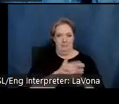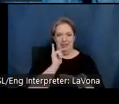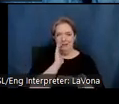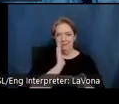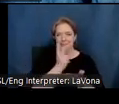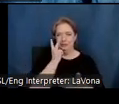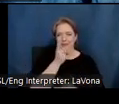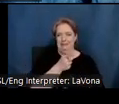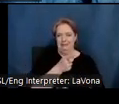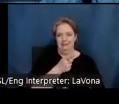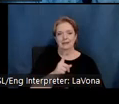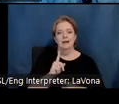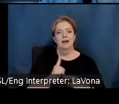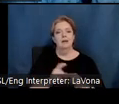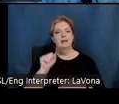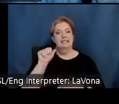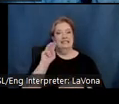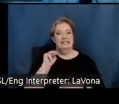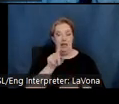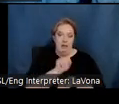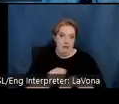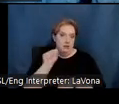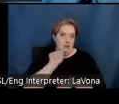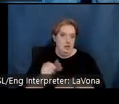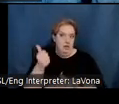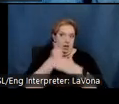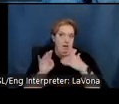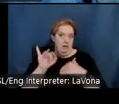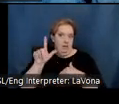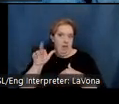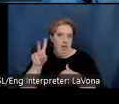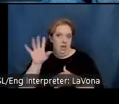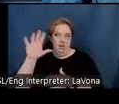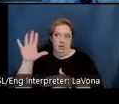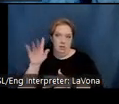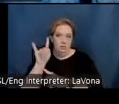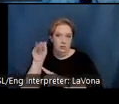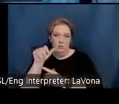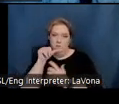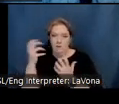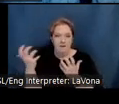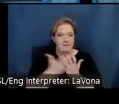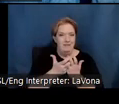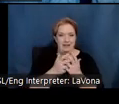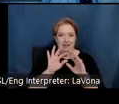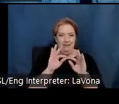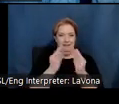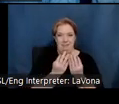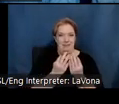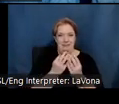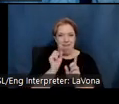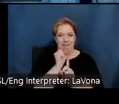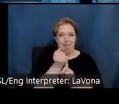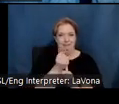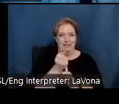looking at here. And Sam's long hours working in Millard's studio seemed increasingly ill-suited to family life. Alfreda thought